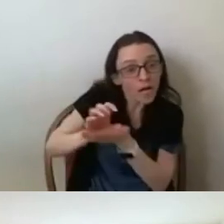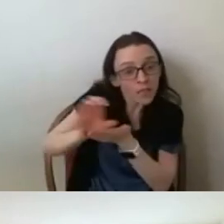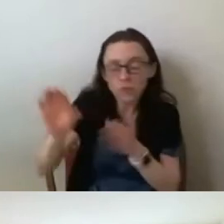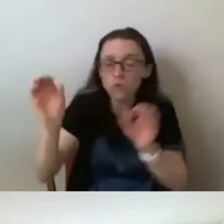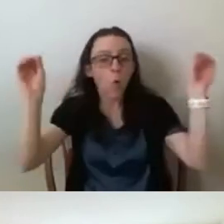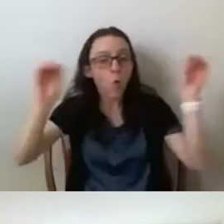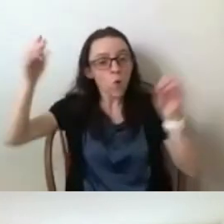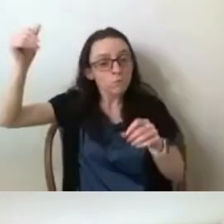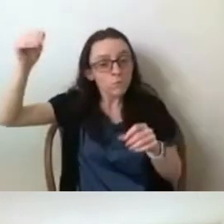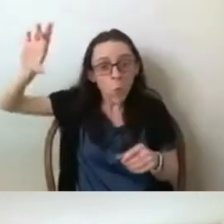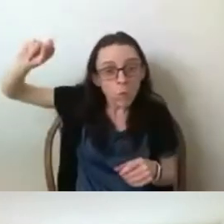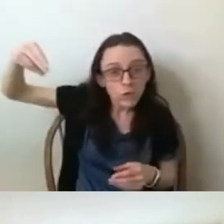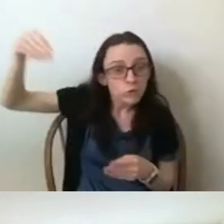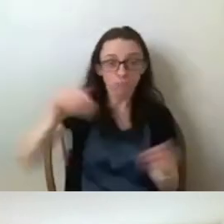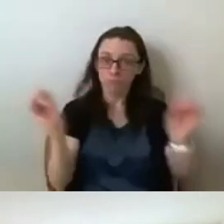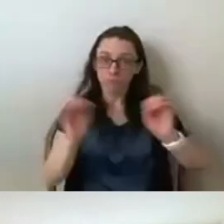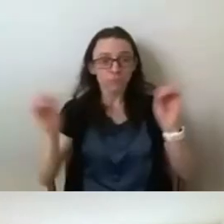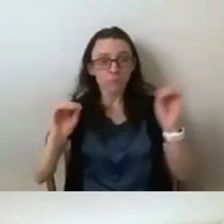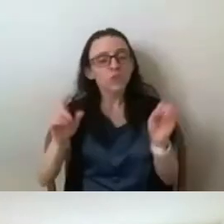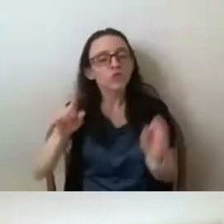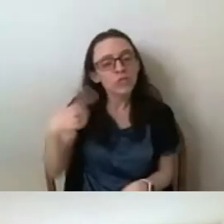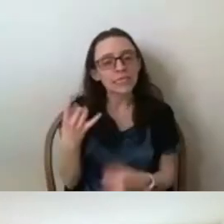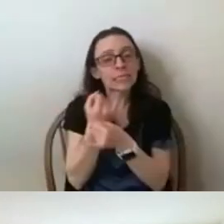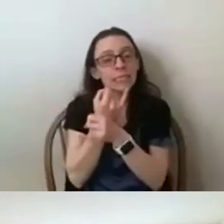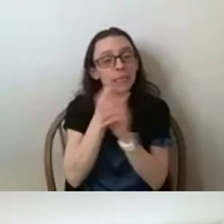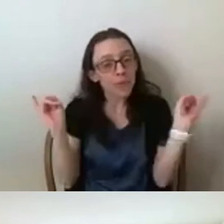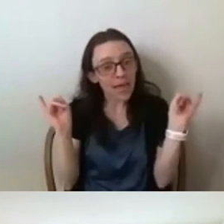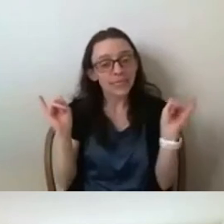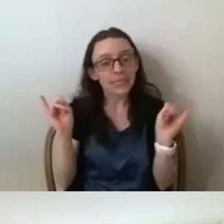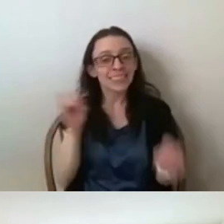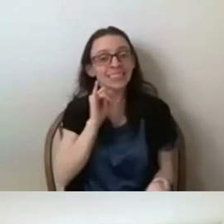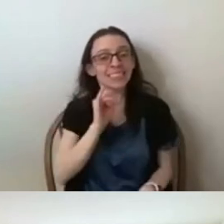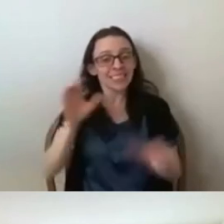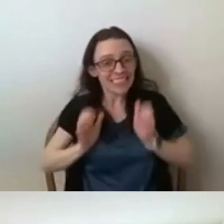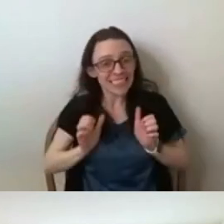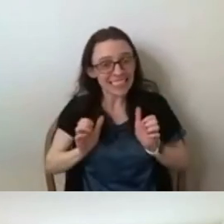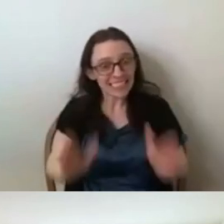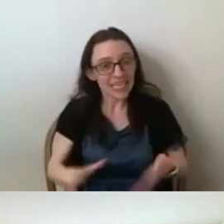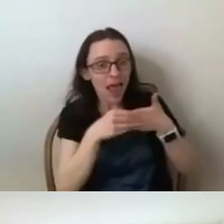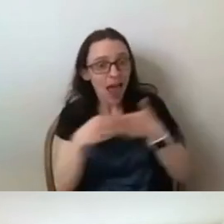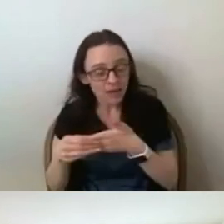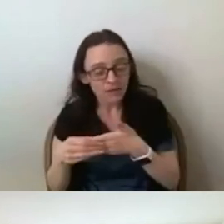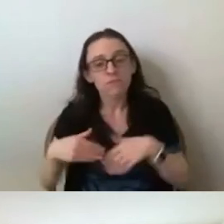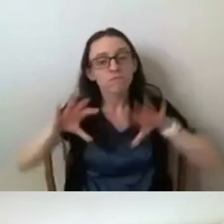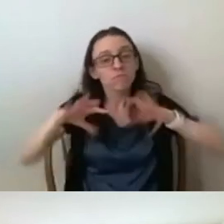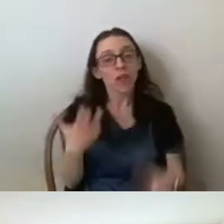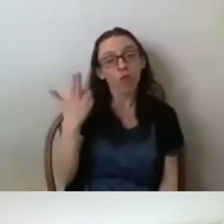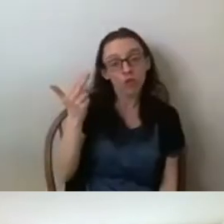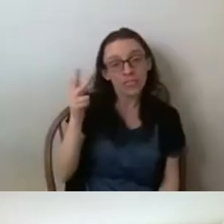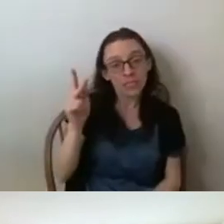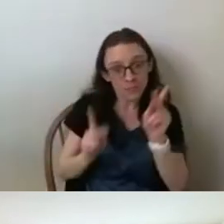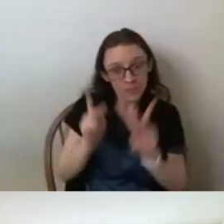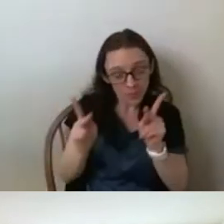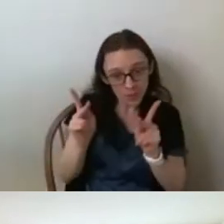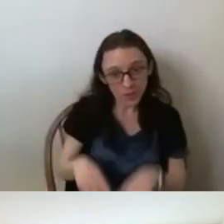was for an independent citizen-led commission. It's 13 people, four Democrats, Republicans,